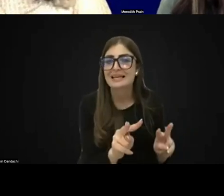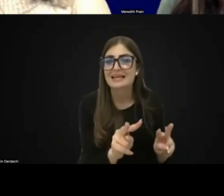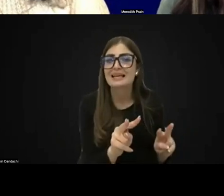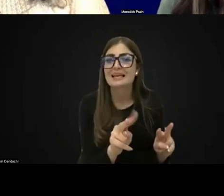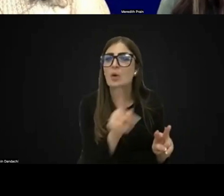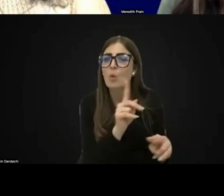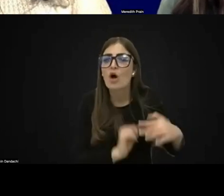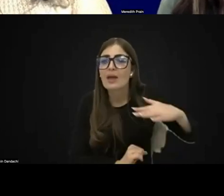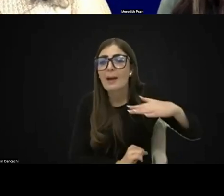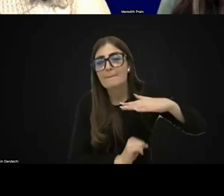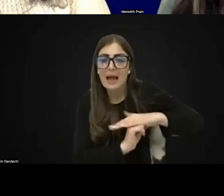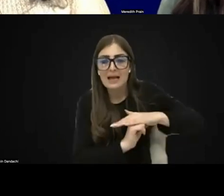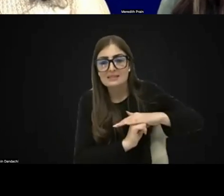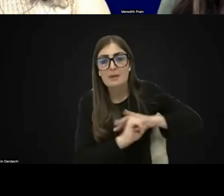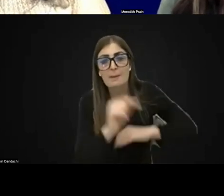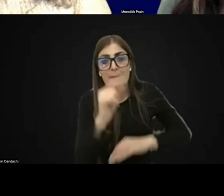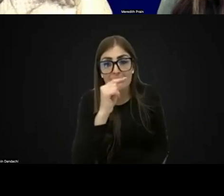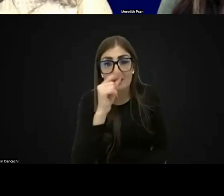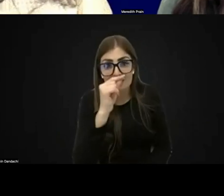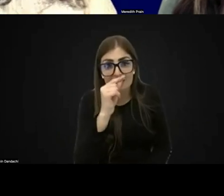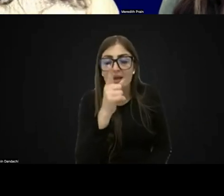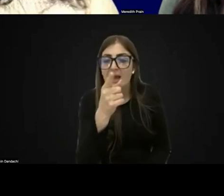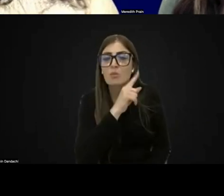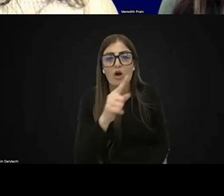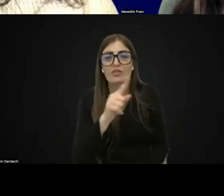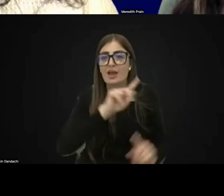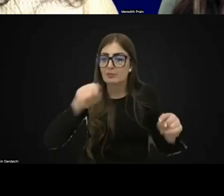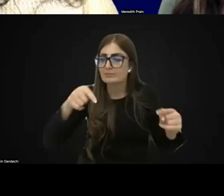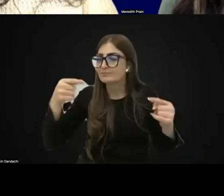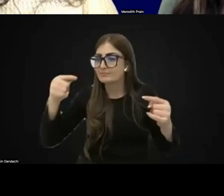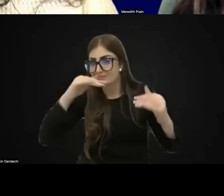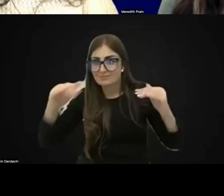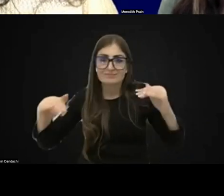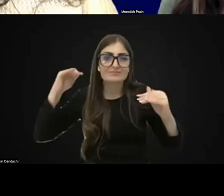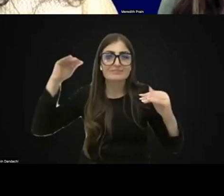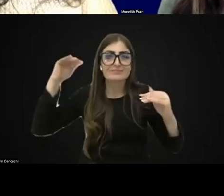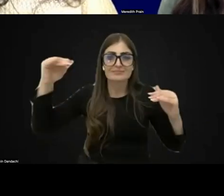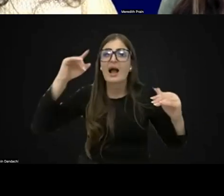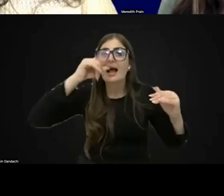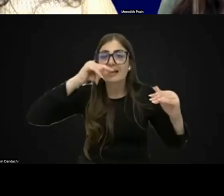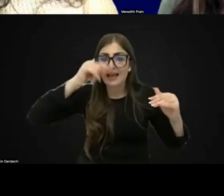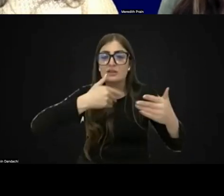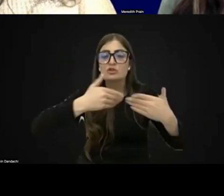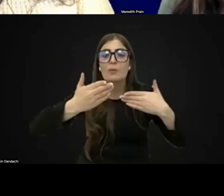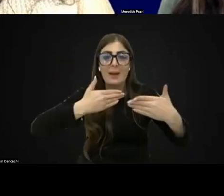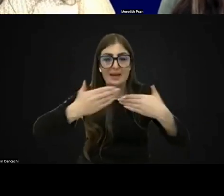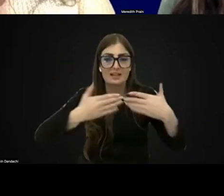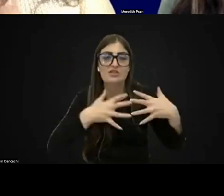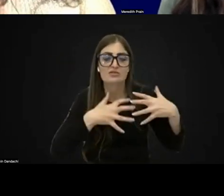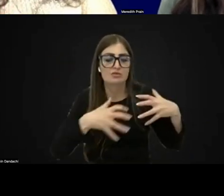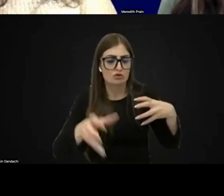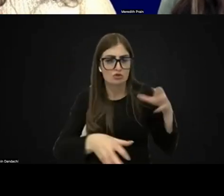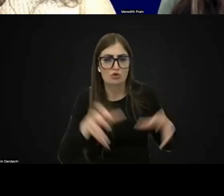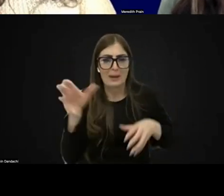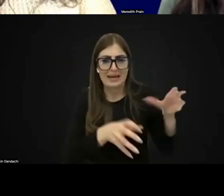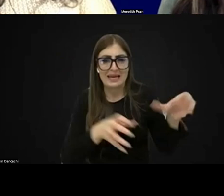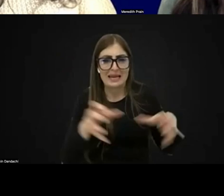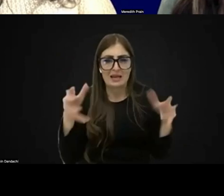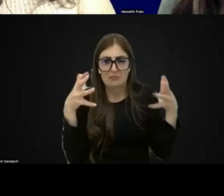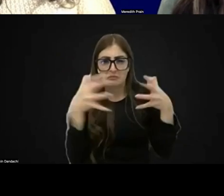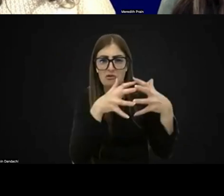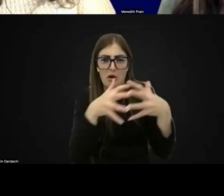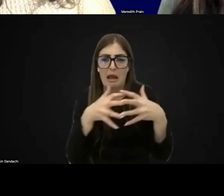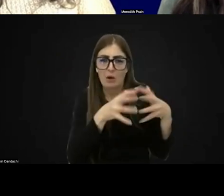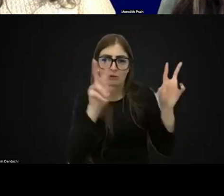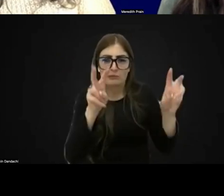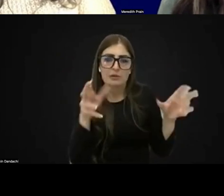maximum ability is, and what their optimum ability is to manage visual crowding of the number of objects that, that